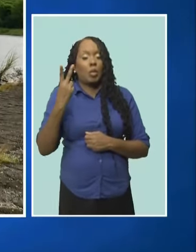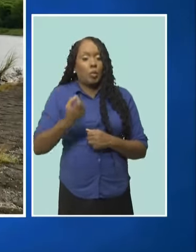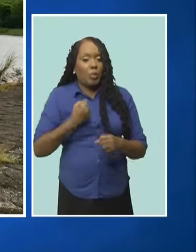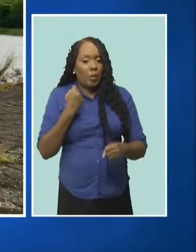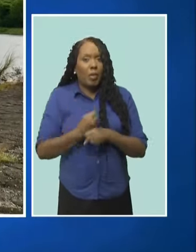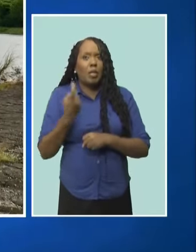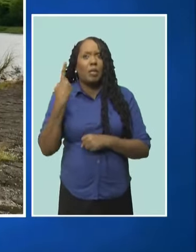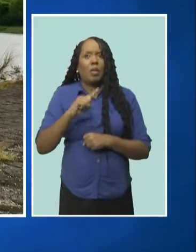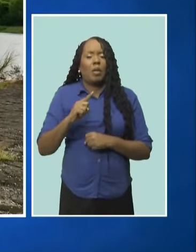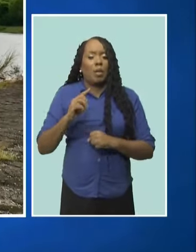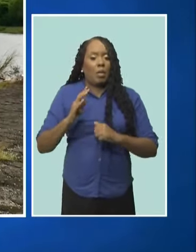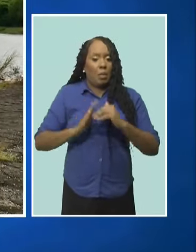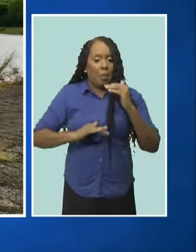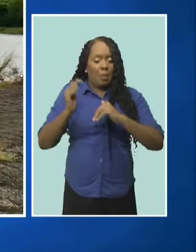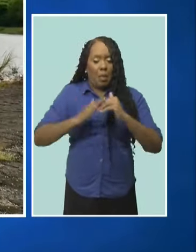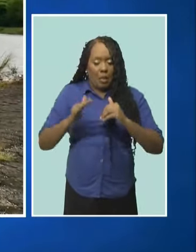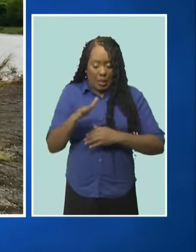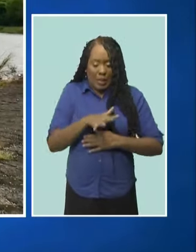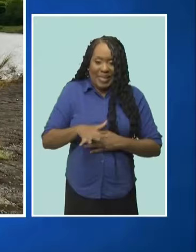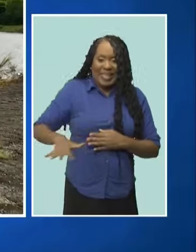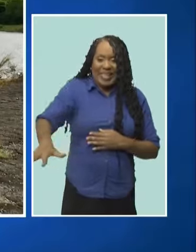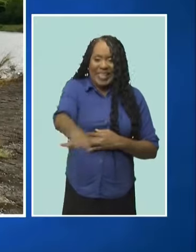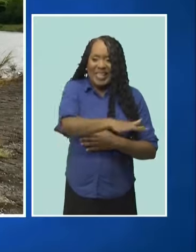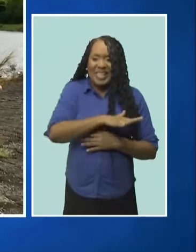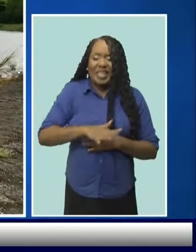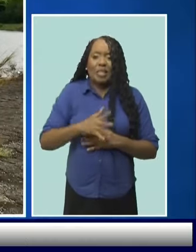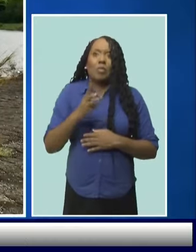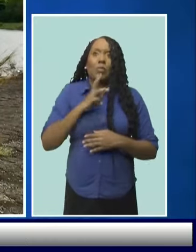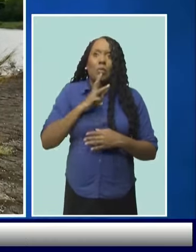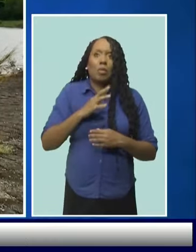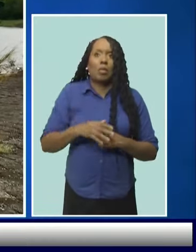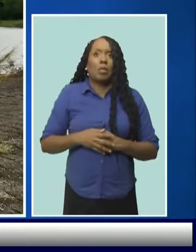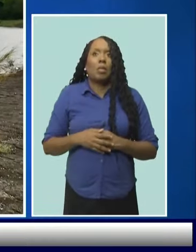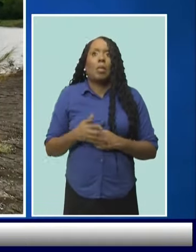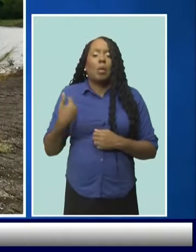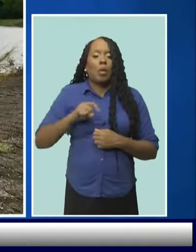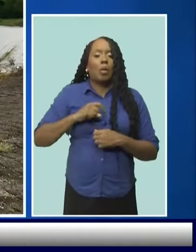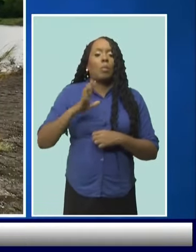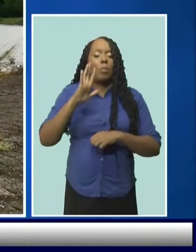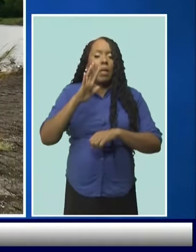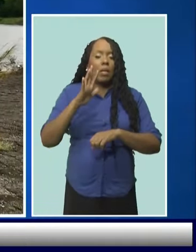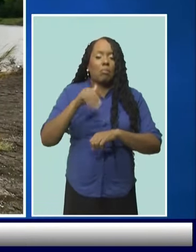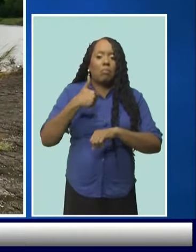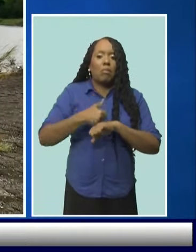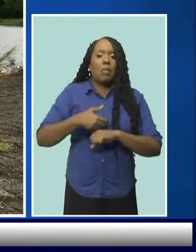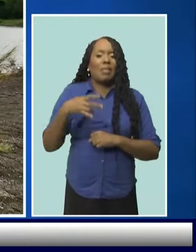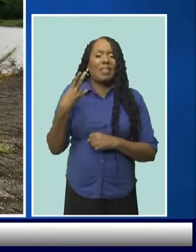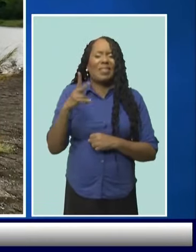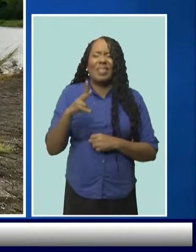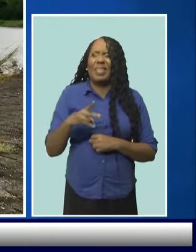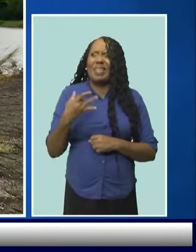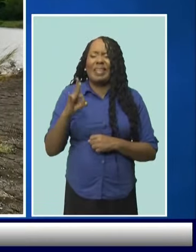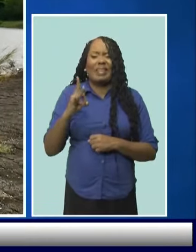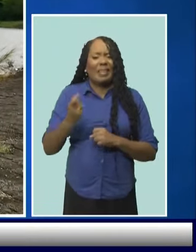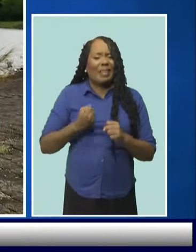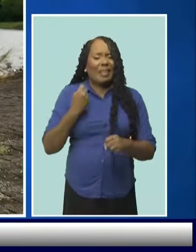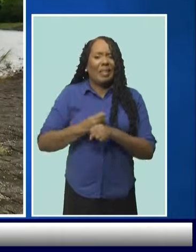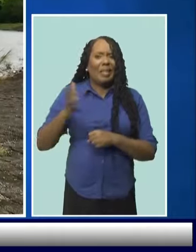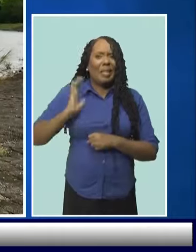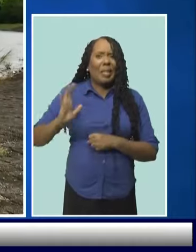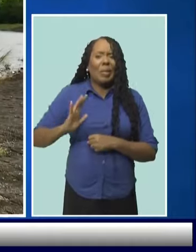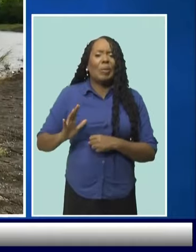built in the first construction stage when we opened up the golf course 17, 18 years ago in the original days. You know, the